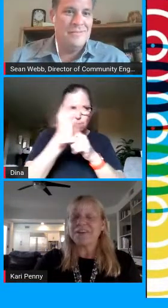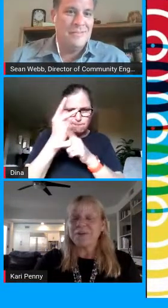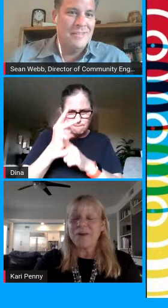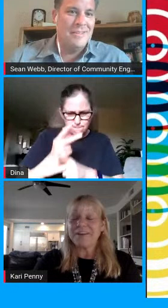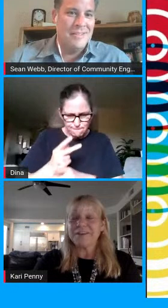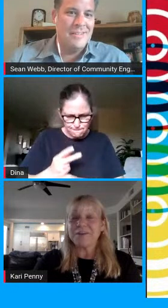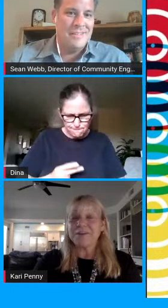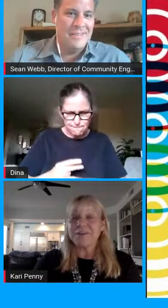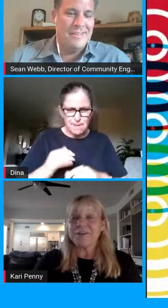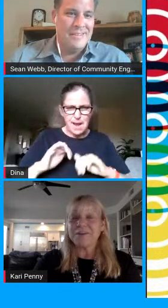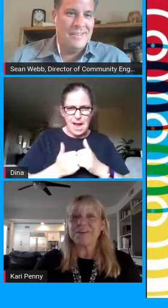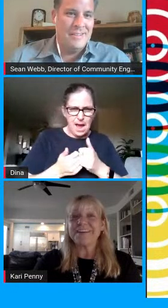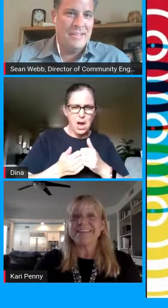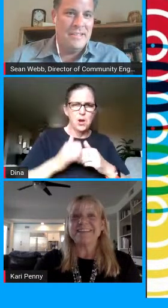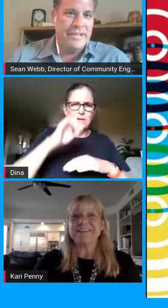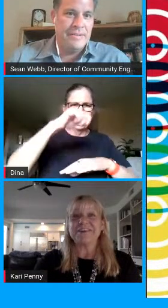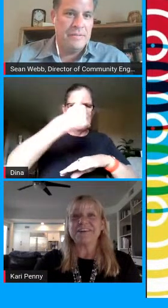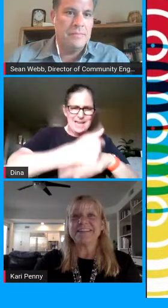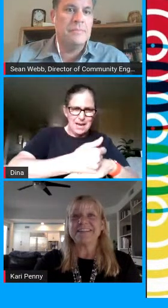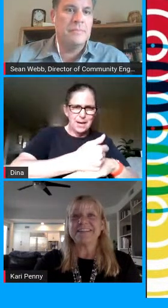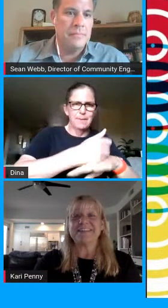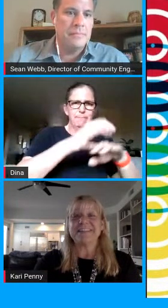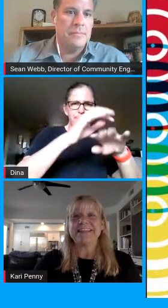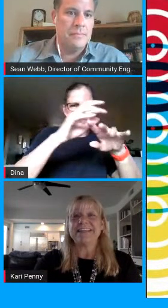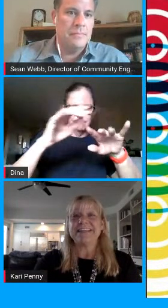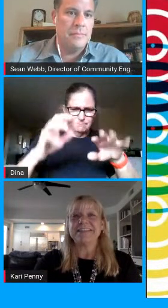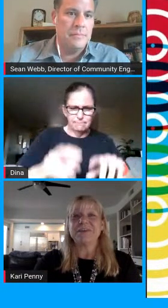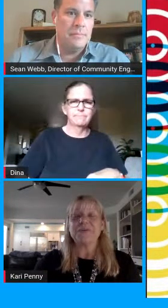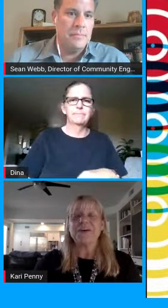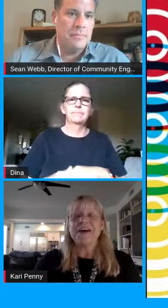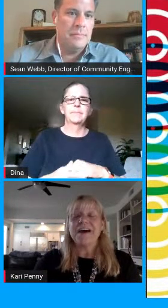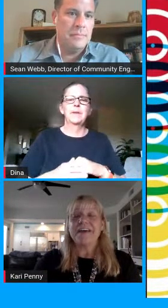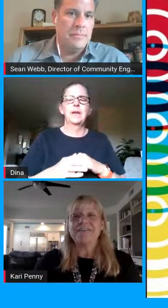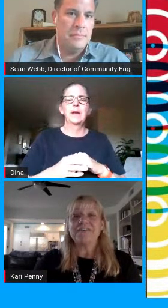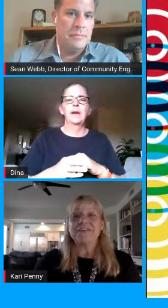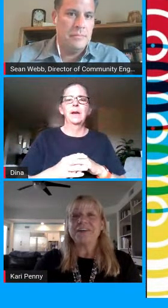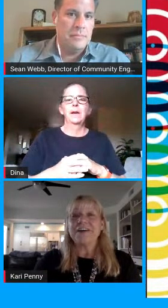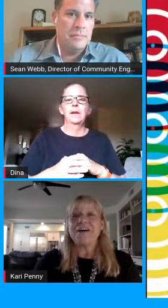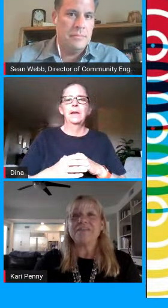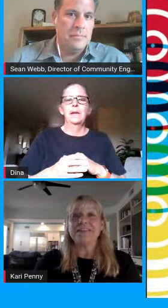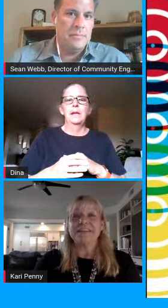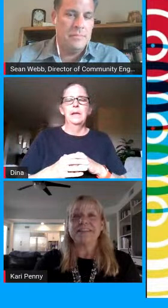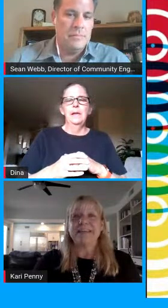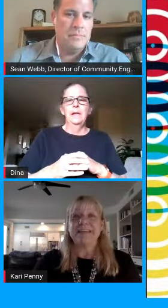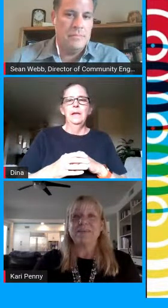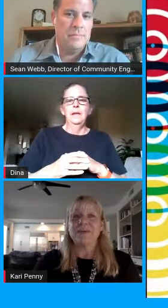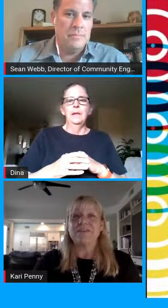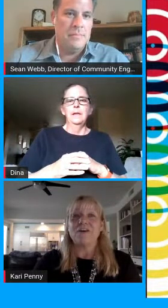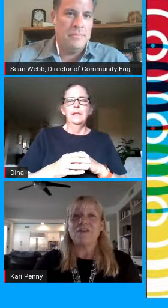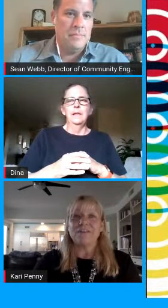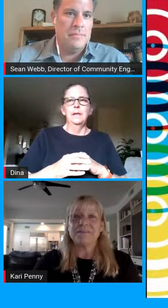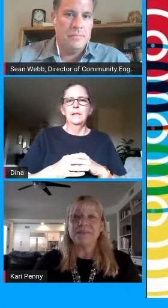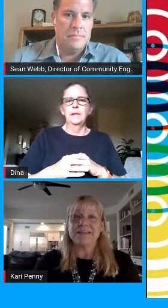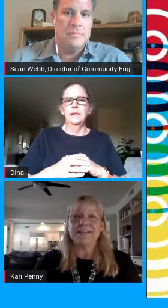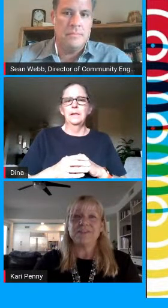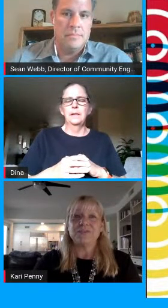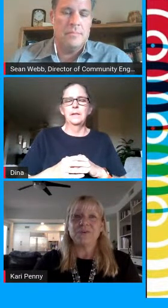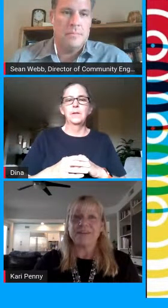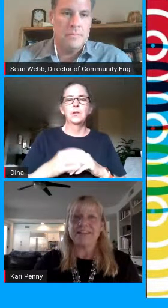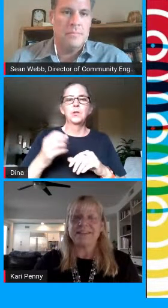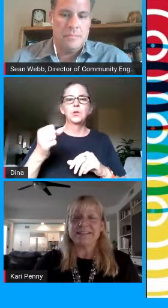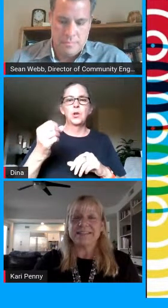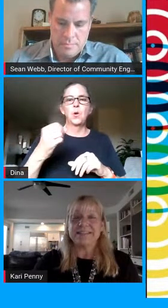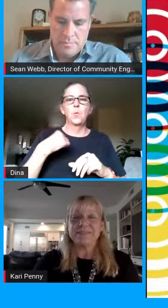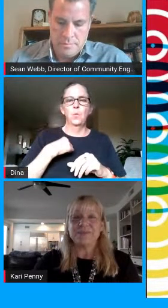they weren't even required to go back to work until august 17th so i feel very confident in saying that we have all committed